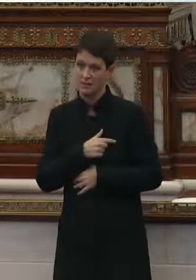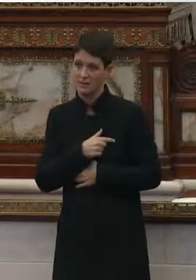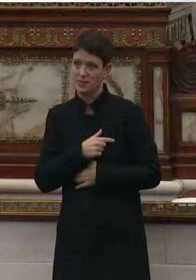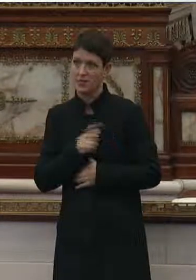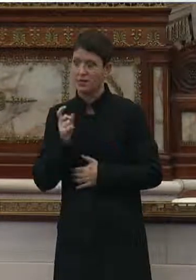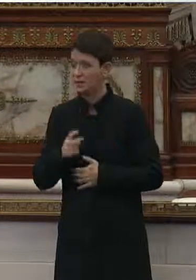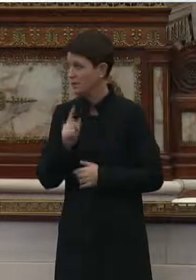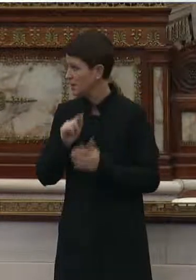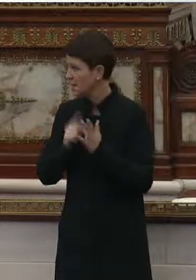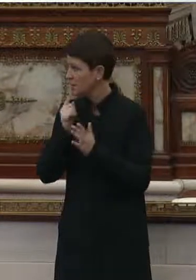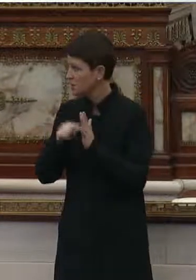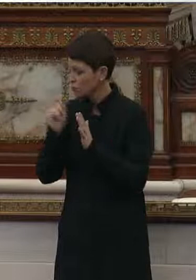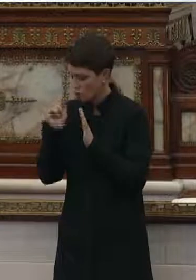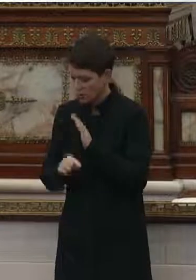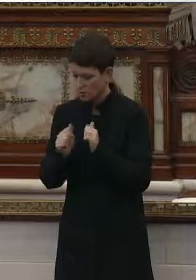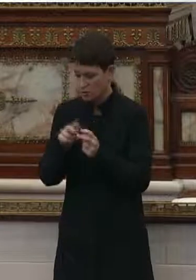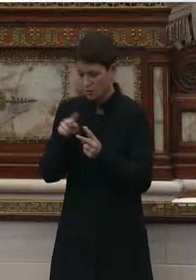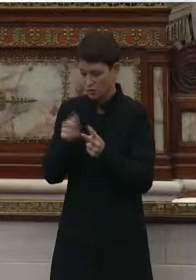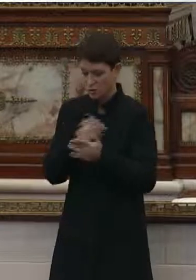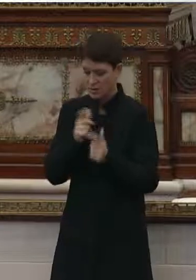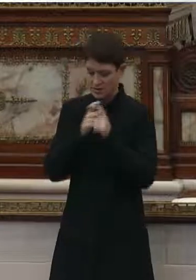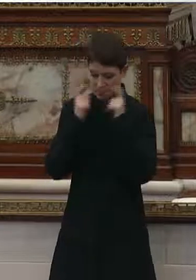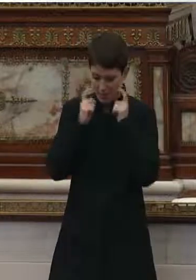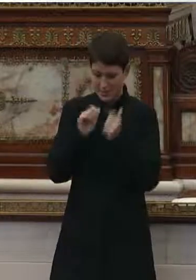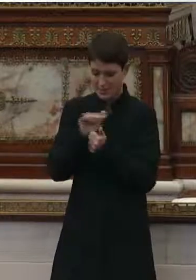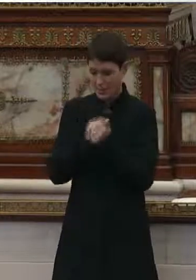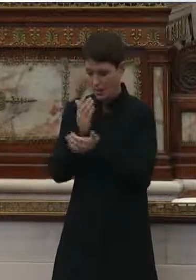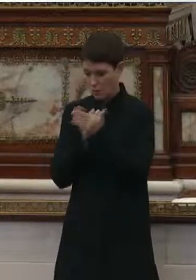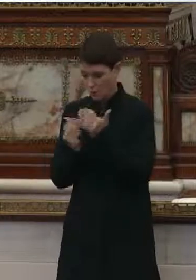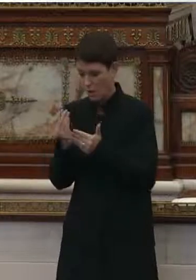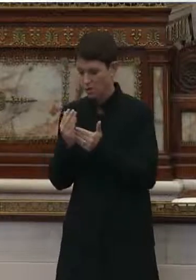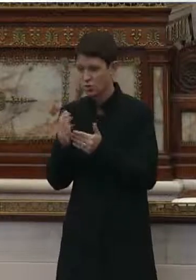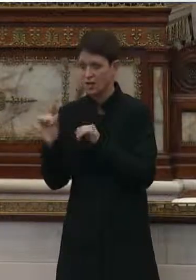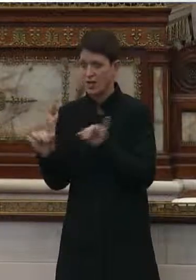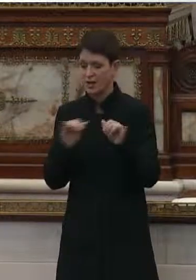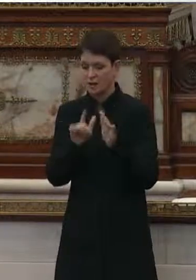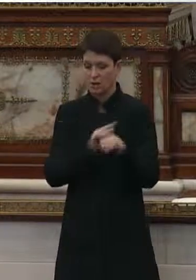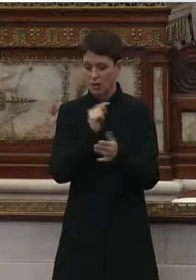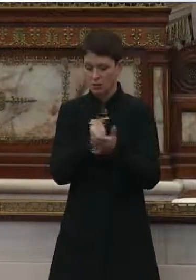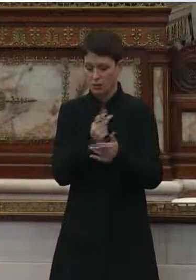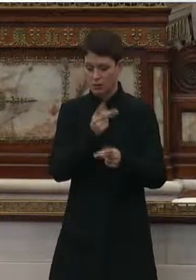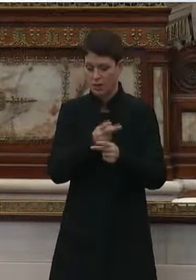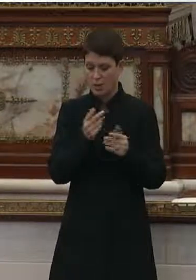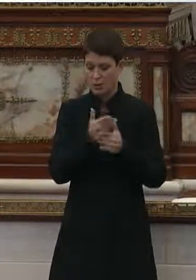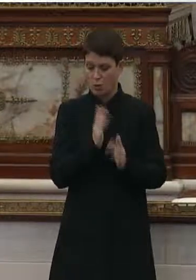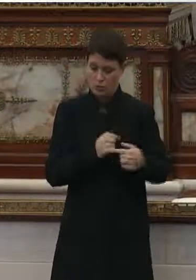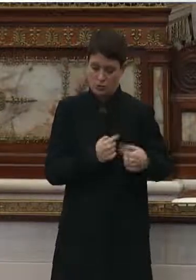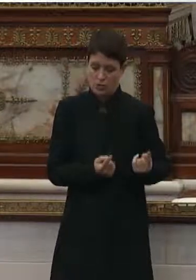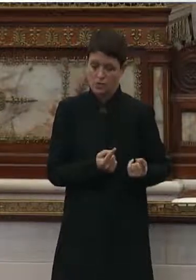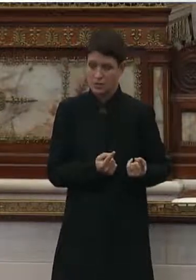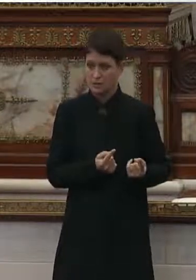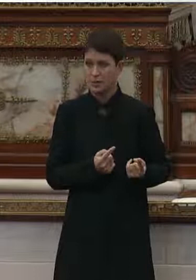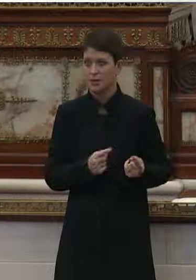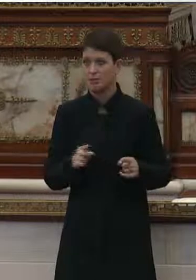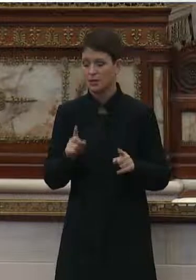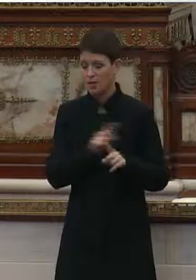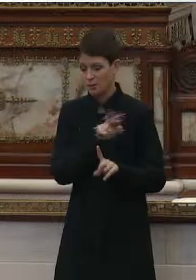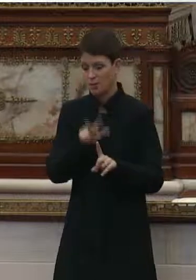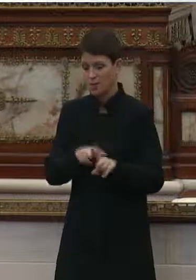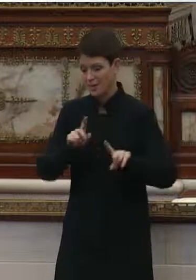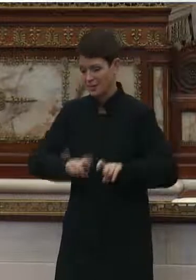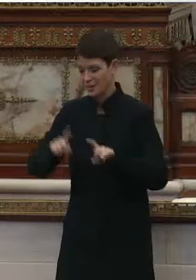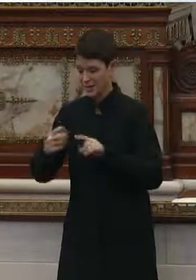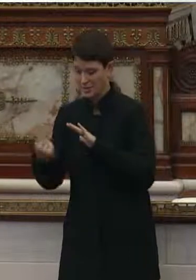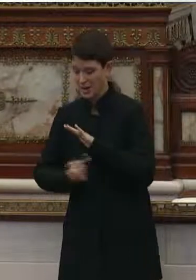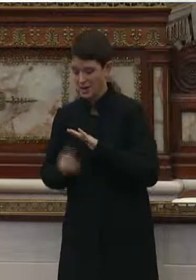rigorous with those two things, masking and hand hygiene, as our long-term care partners have gotten, and then if we apply this testing